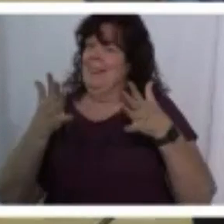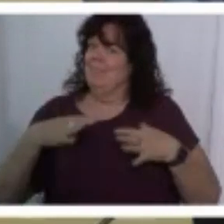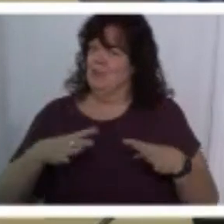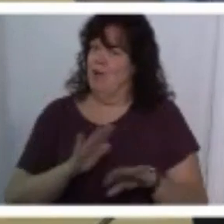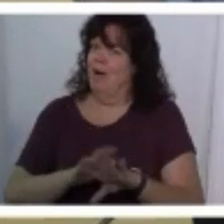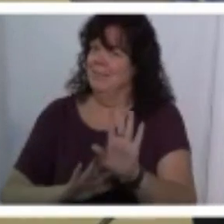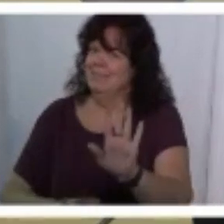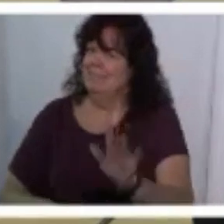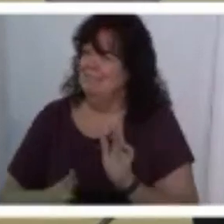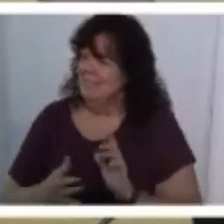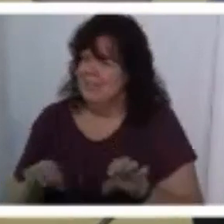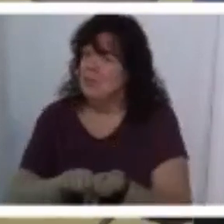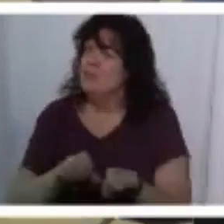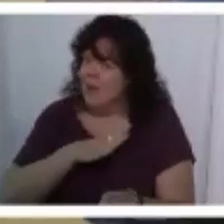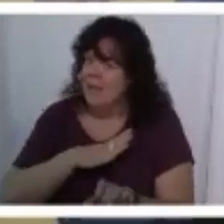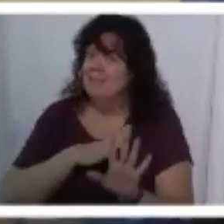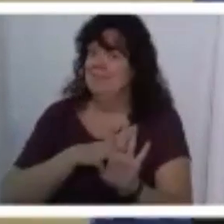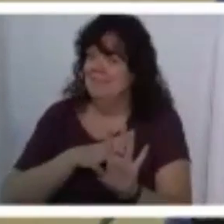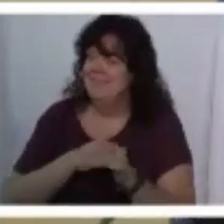on please shoes are good